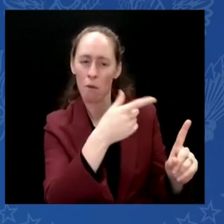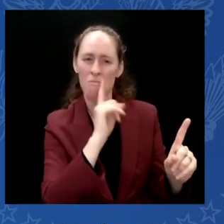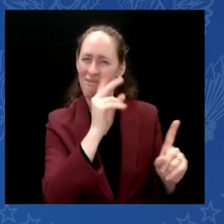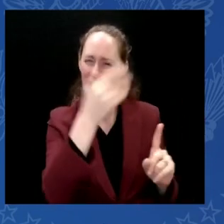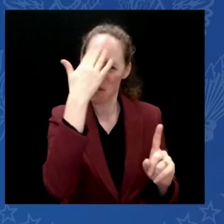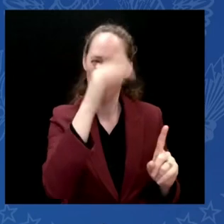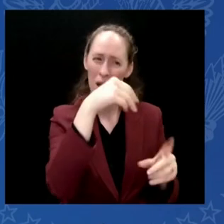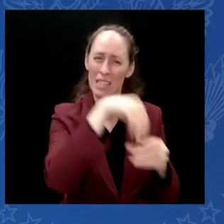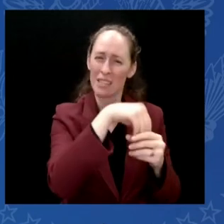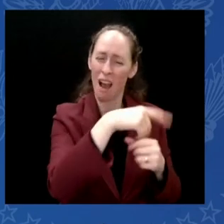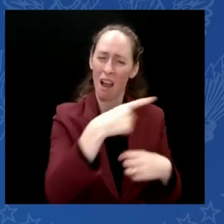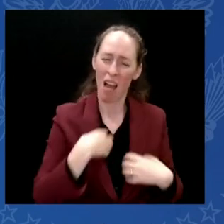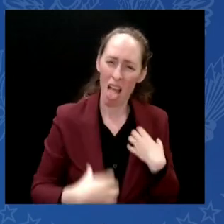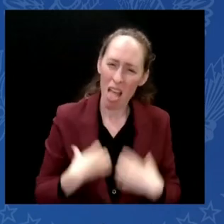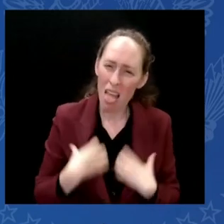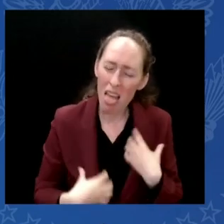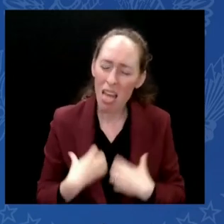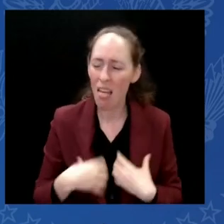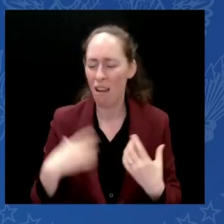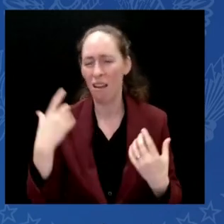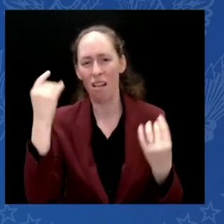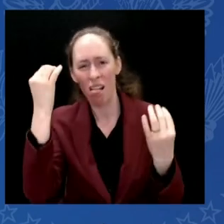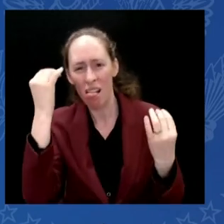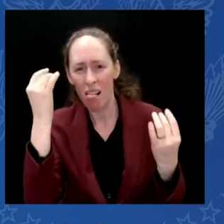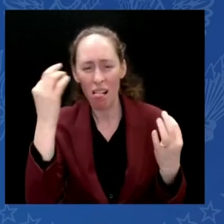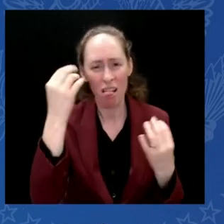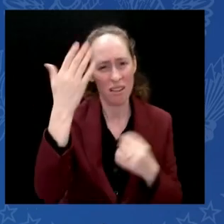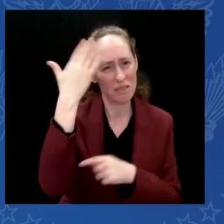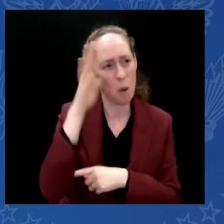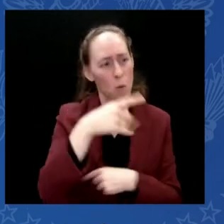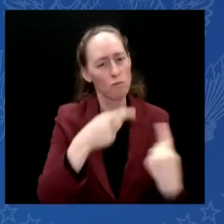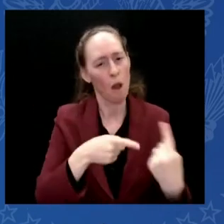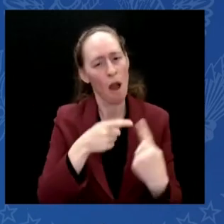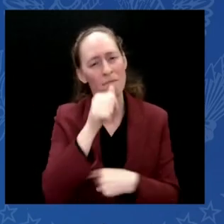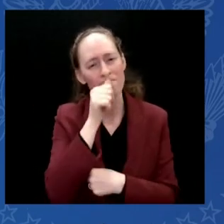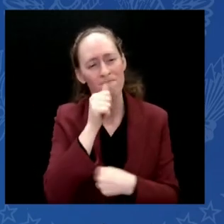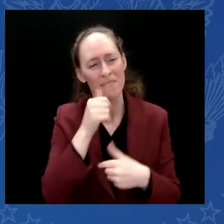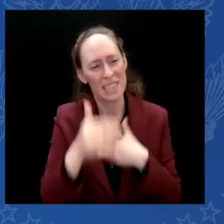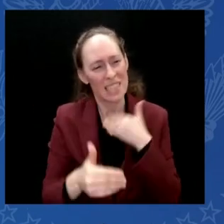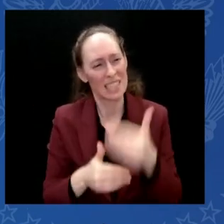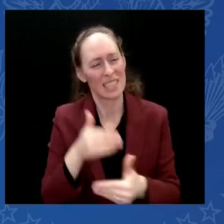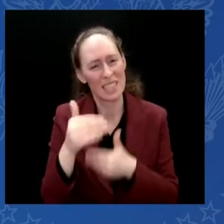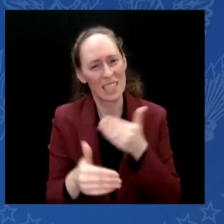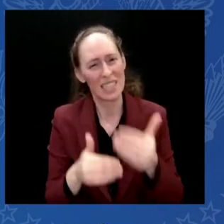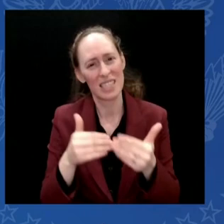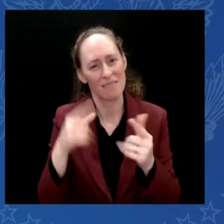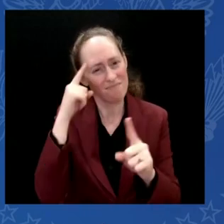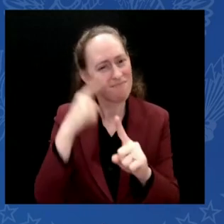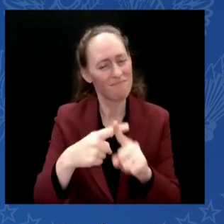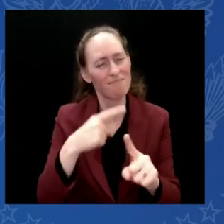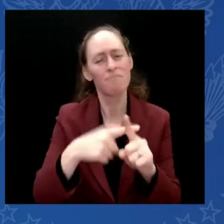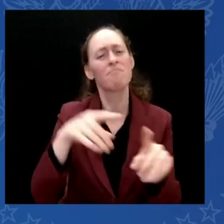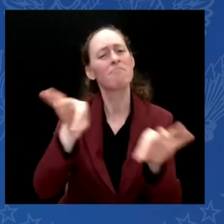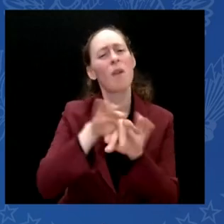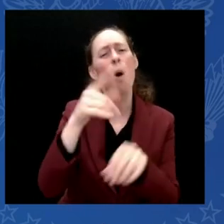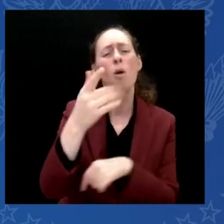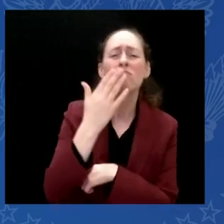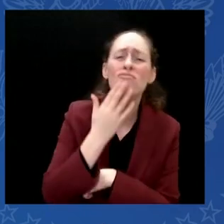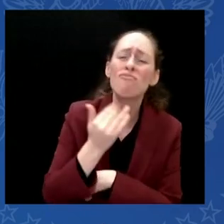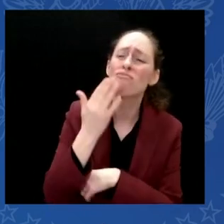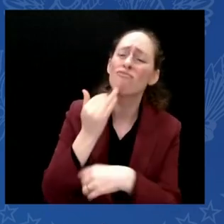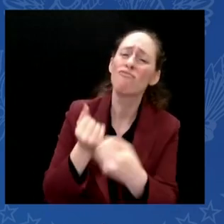can mean so much. A simple smile, a hug, an unexpected phone call, a quiet cup of coffee.